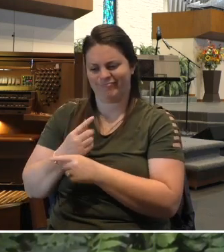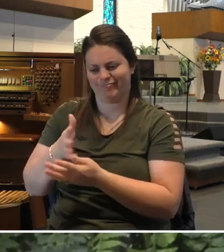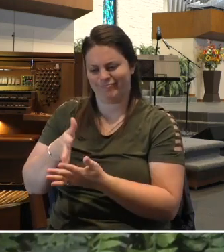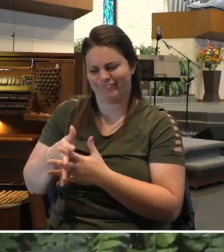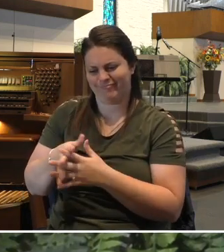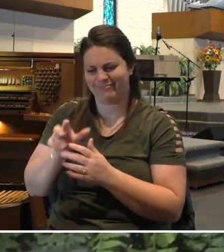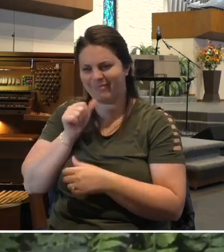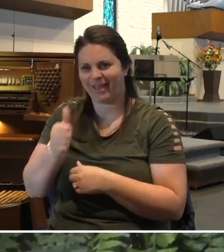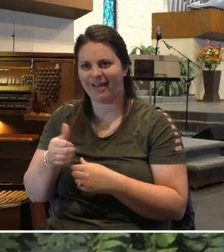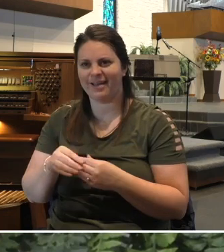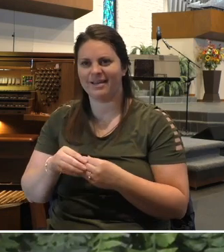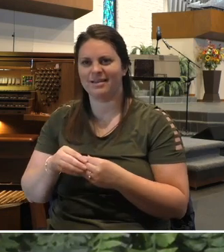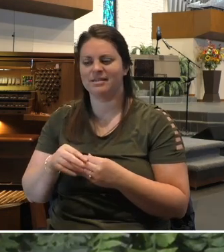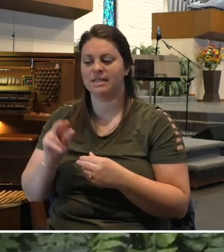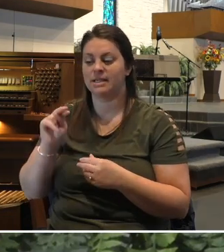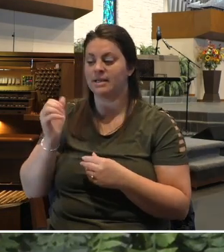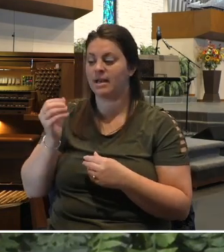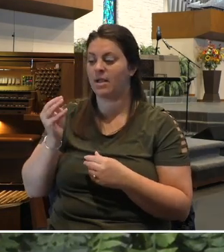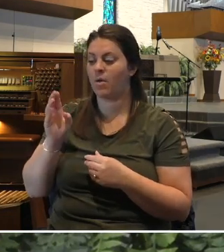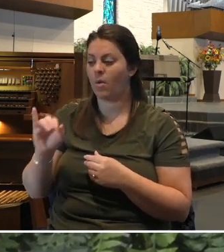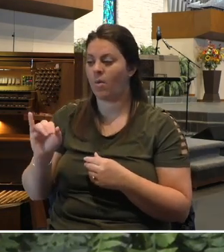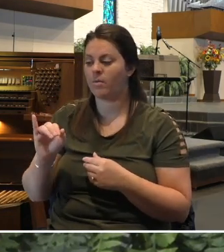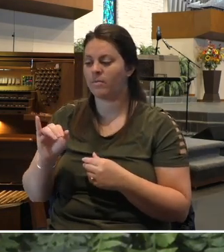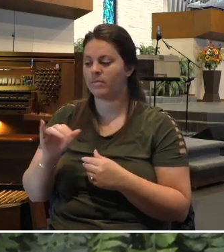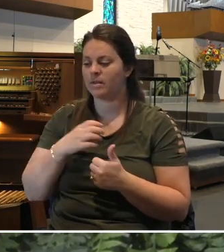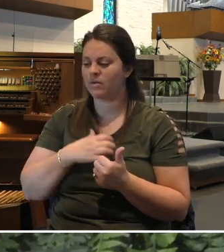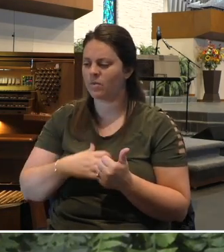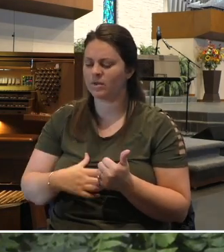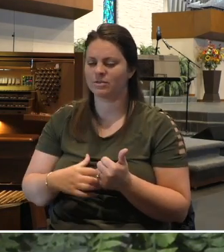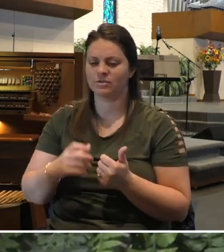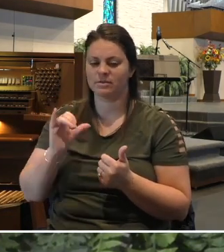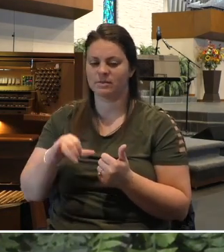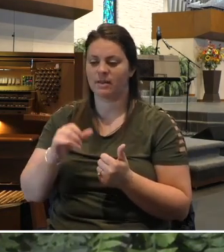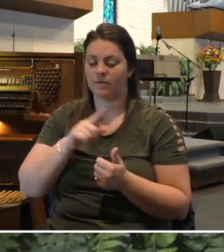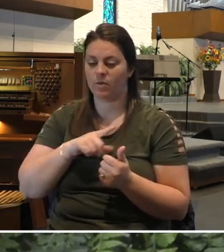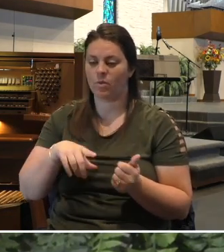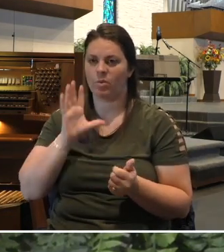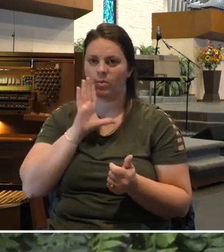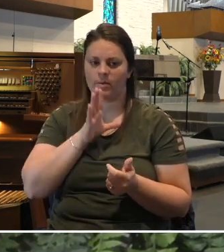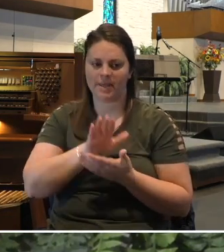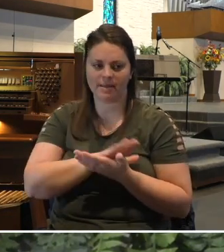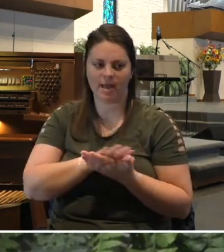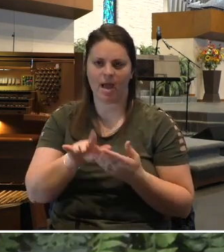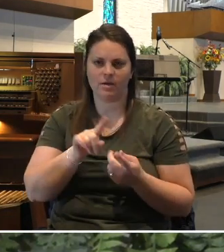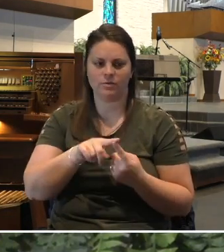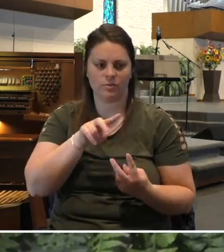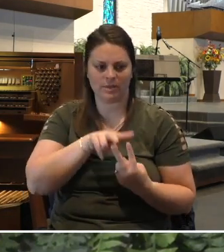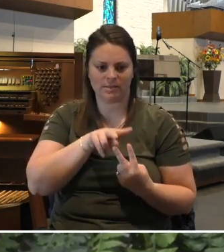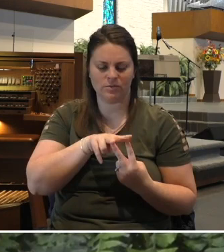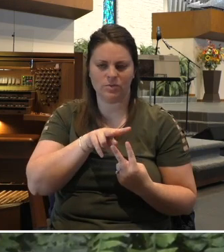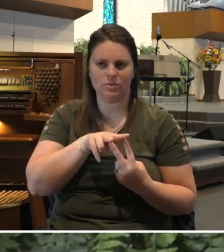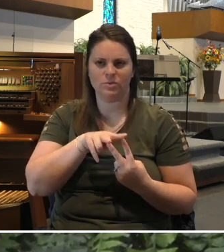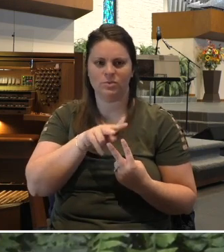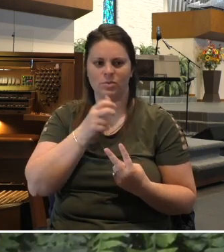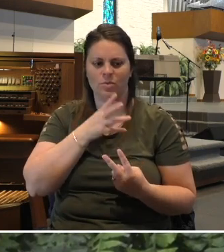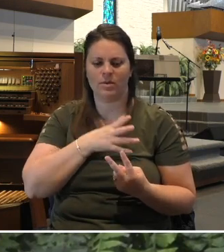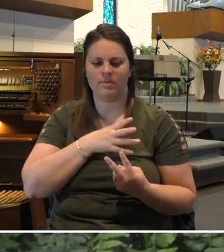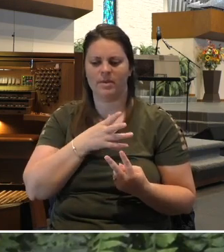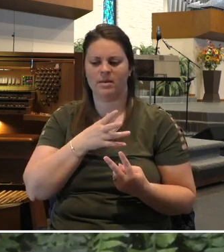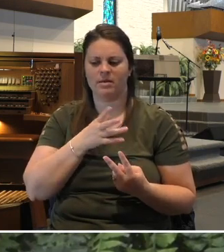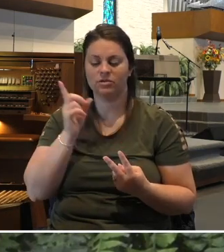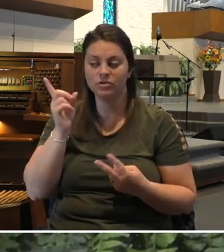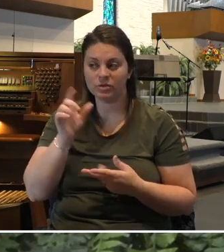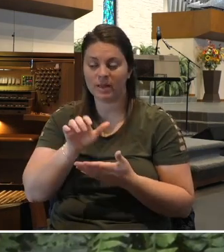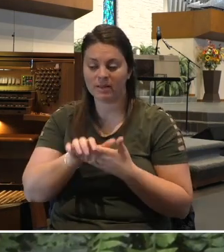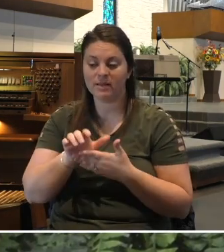children. And she almost seemed to believe that the Lord does do good. The Lord can do